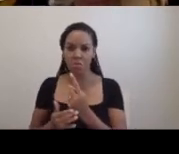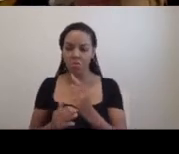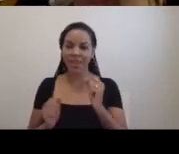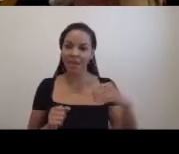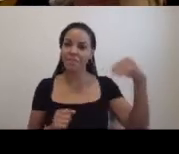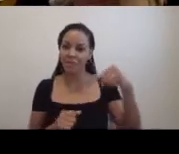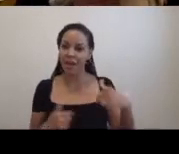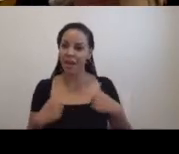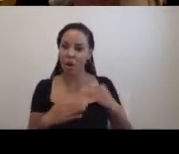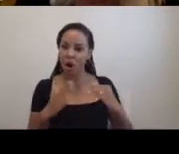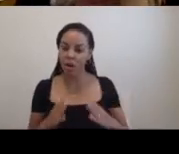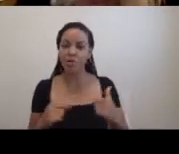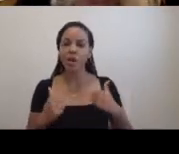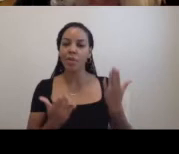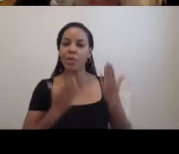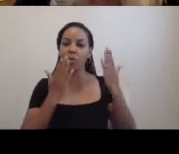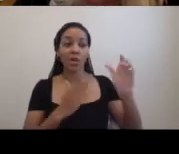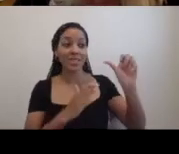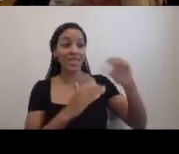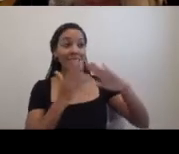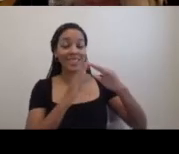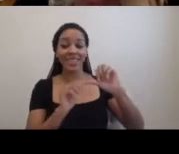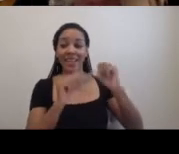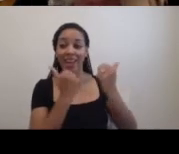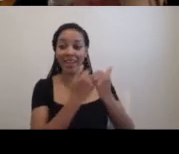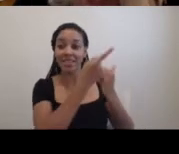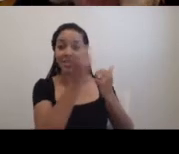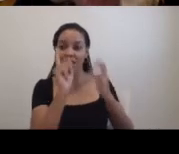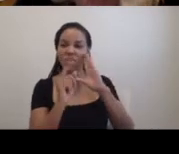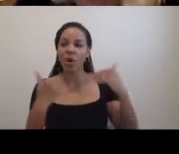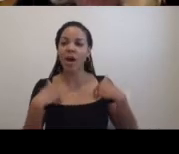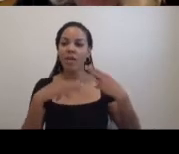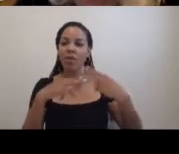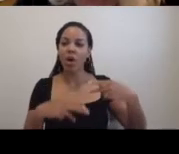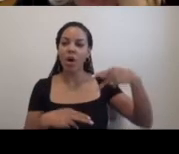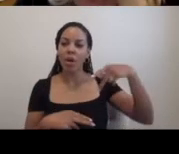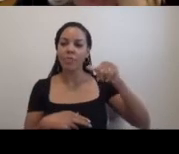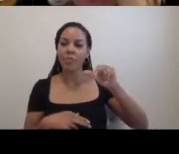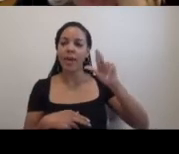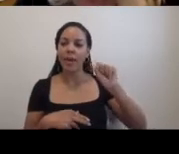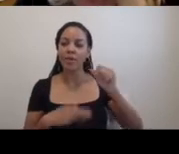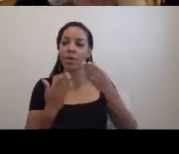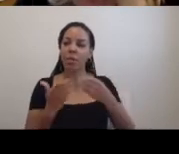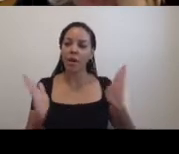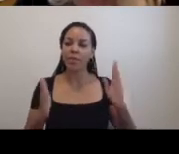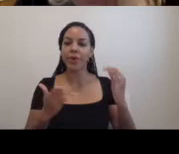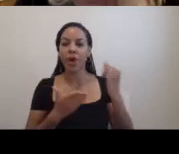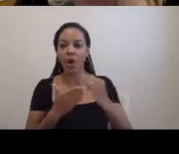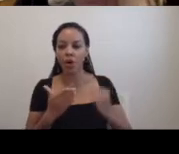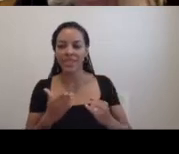proposed 10 city agencies would have what I call PEARS Public Artists in Residence.